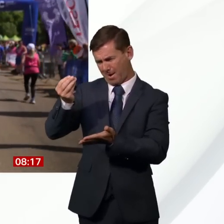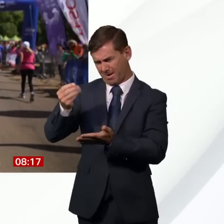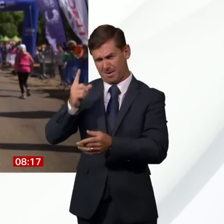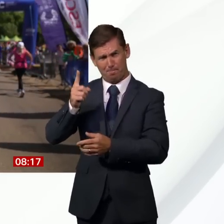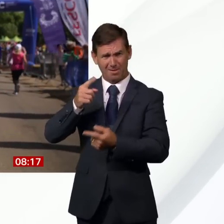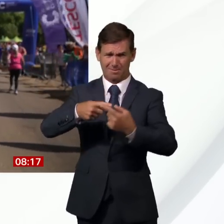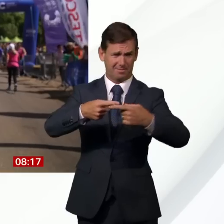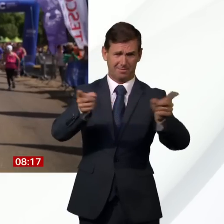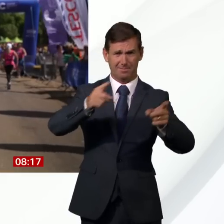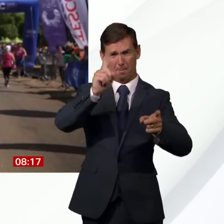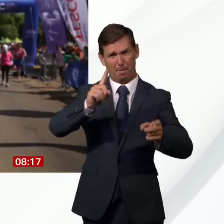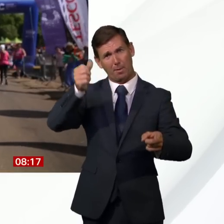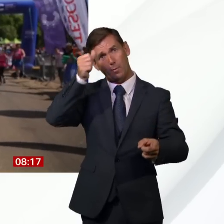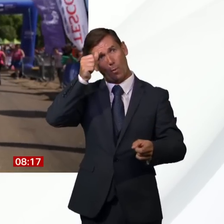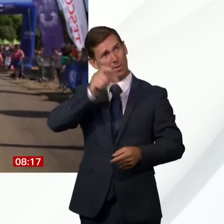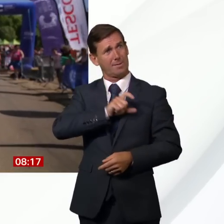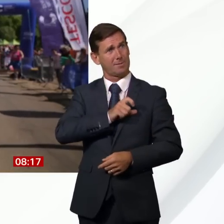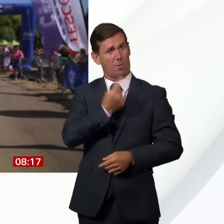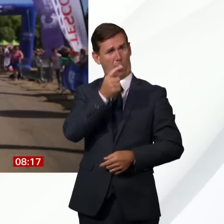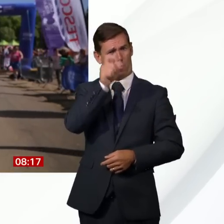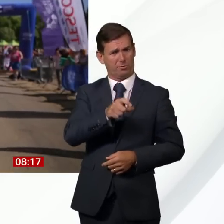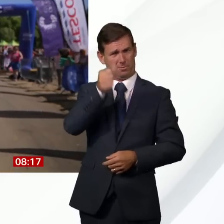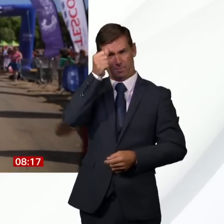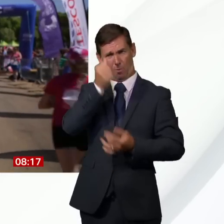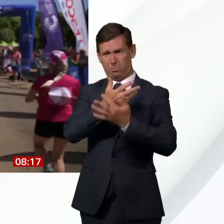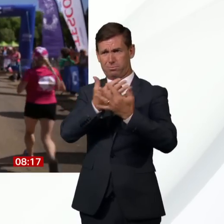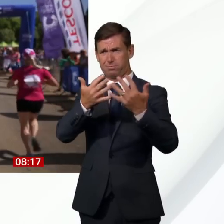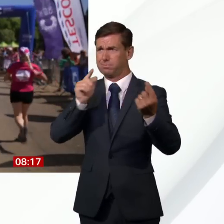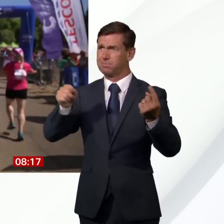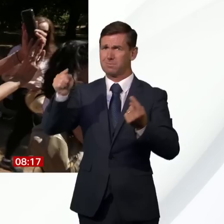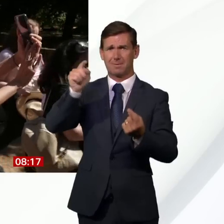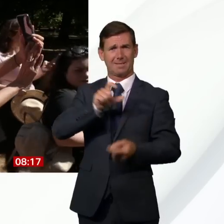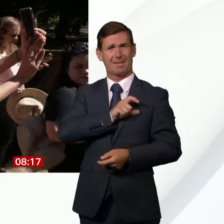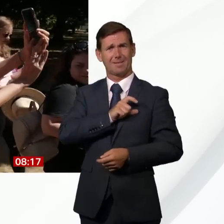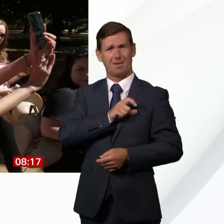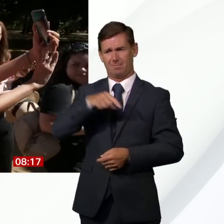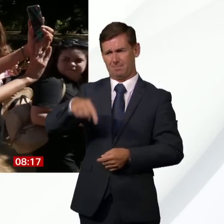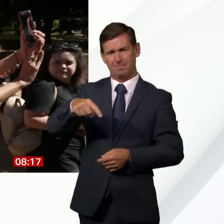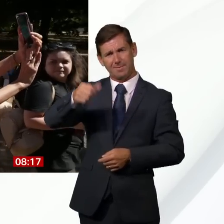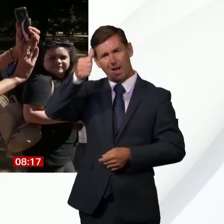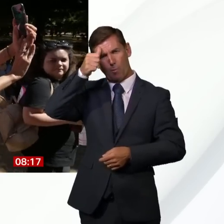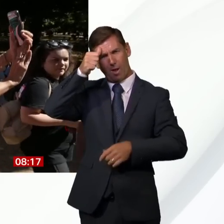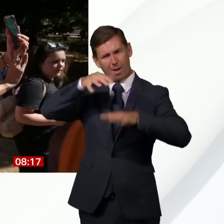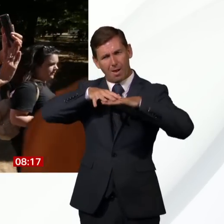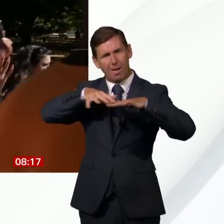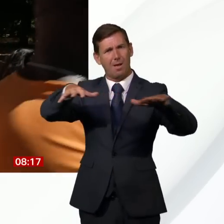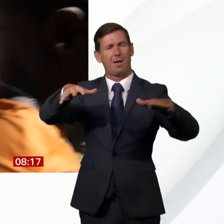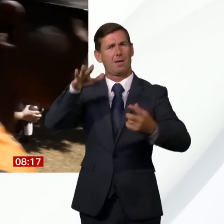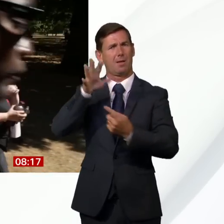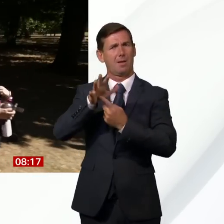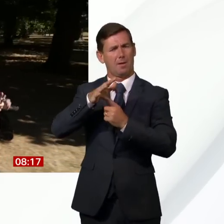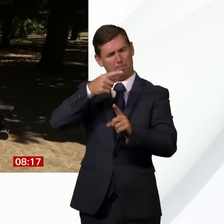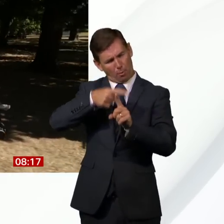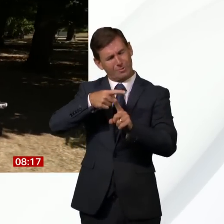diagnosed with cancer. And that's why events like this are put on to help raise awareness and to do something positive in the memory of friends and family.